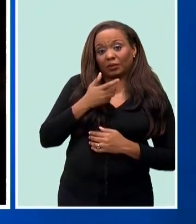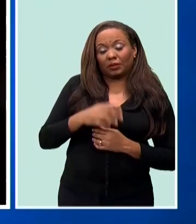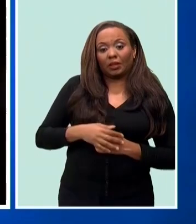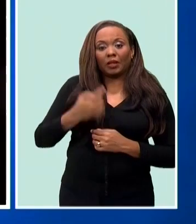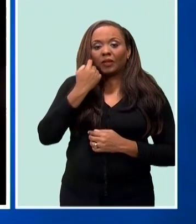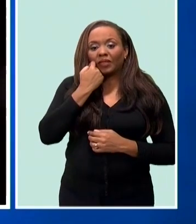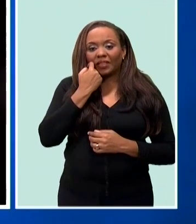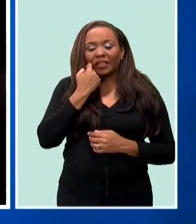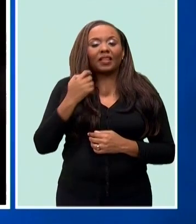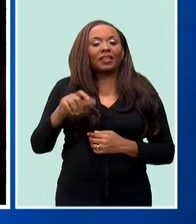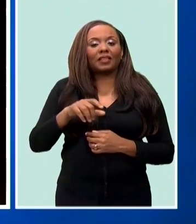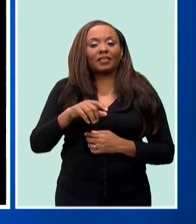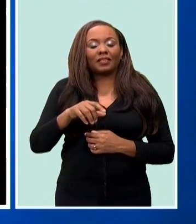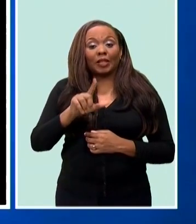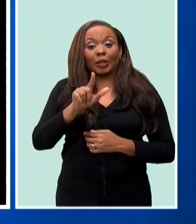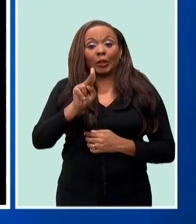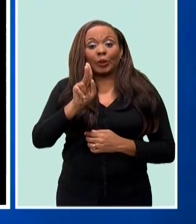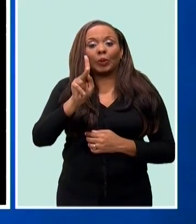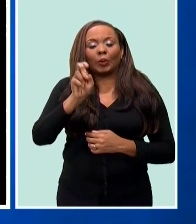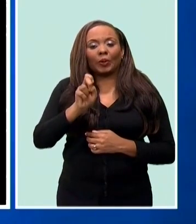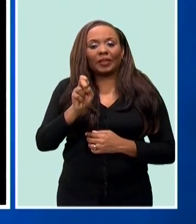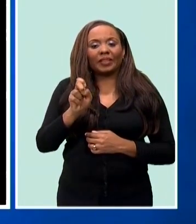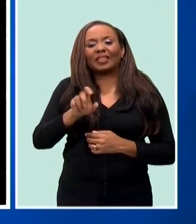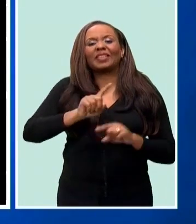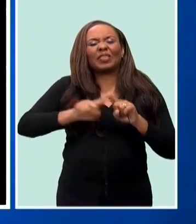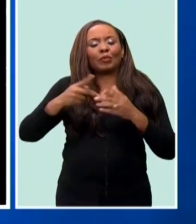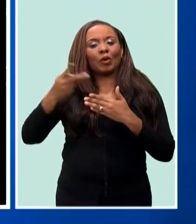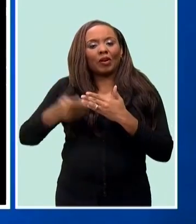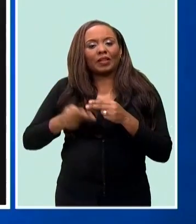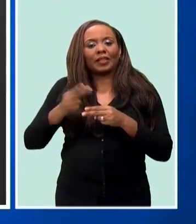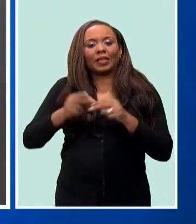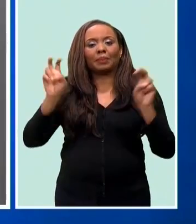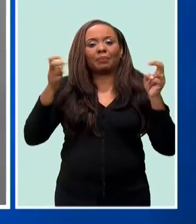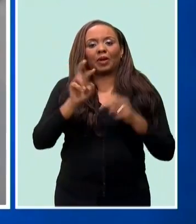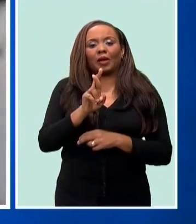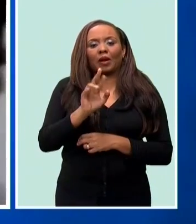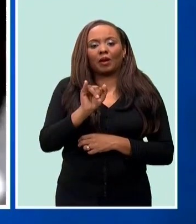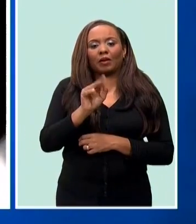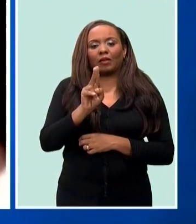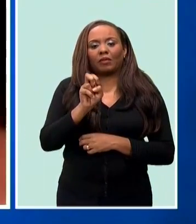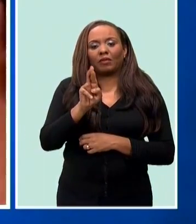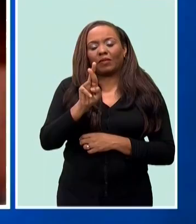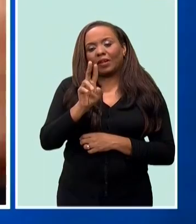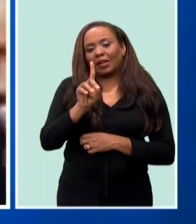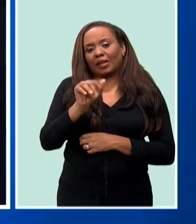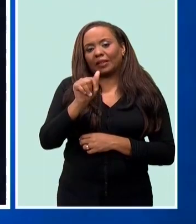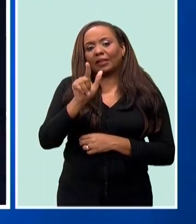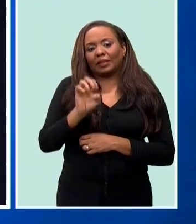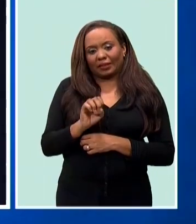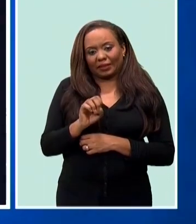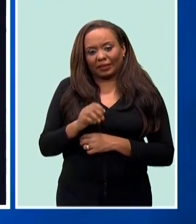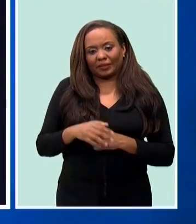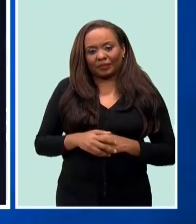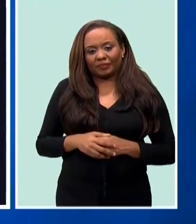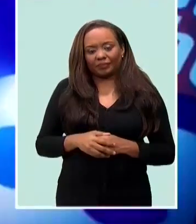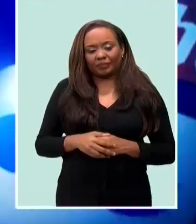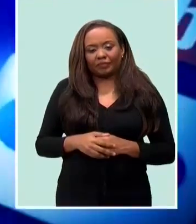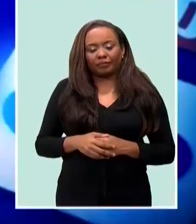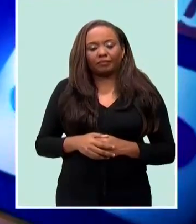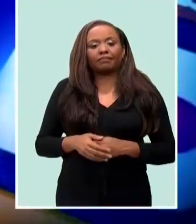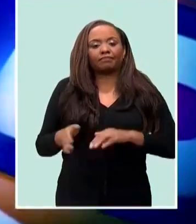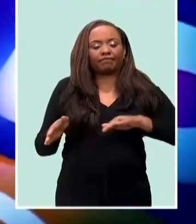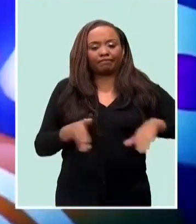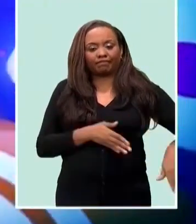screen on another hit show, Riverdale, which shows on our MCTV's channel 505. That's PICS 11.